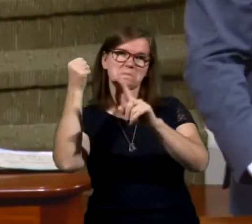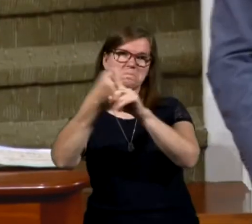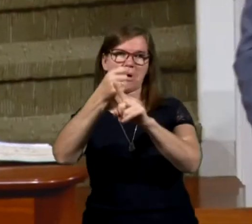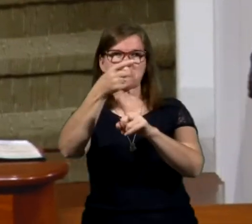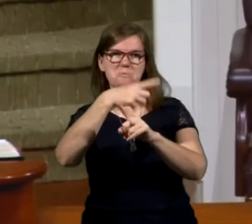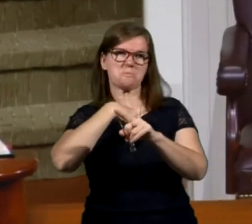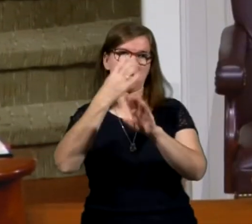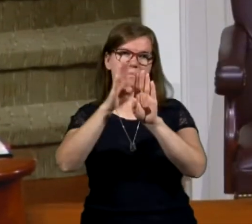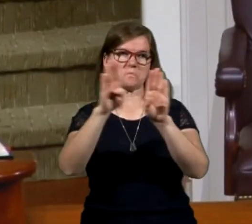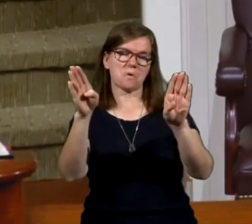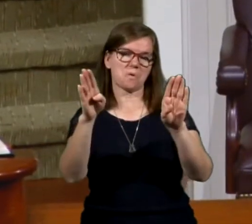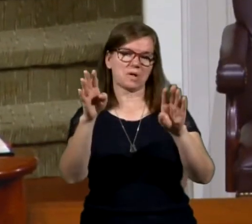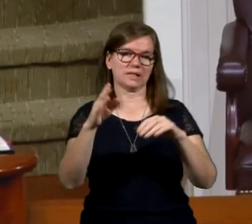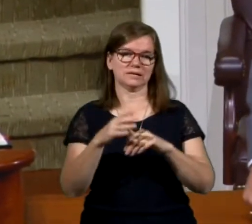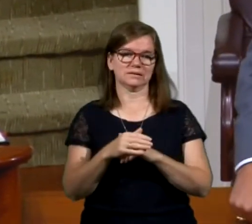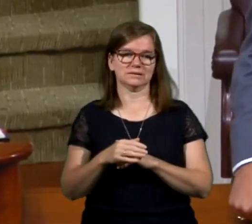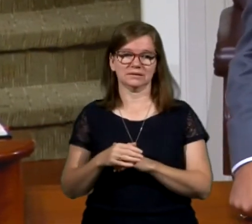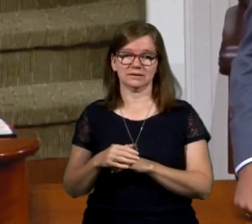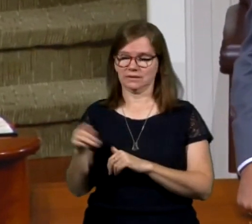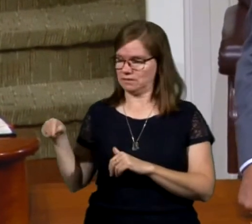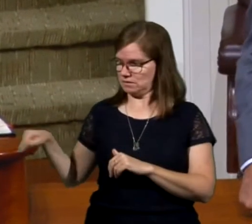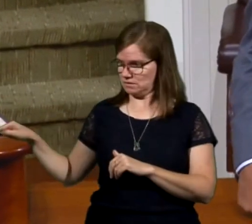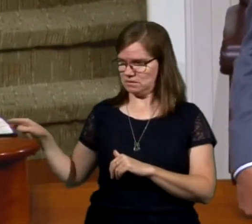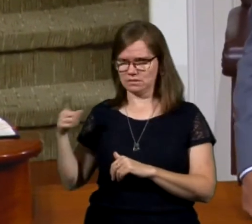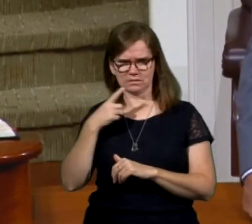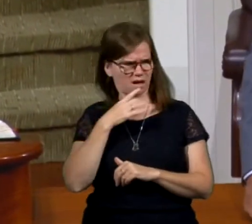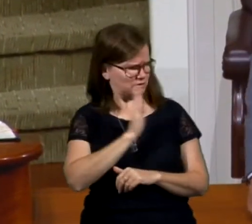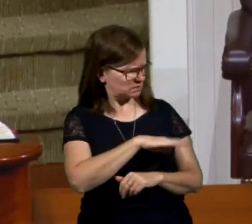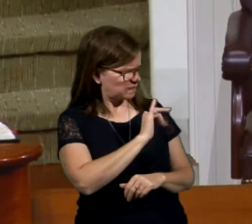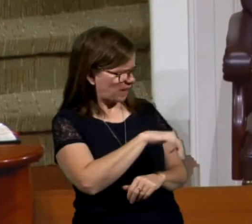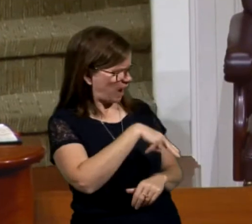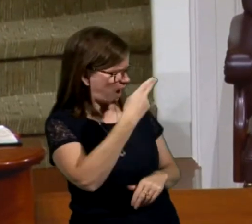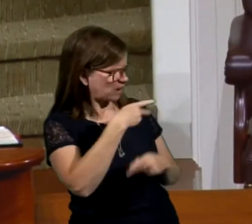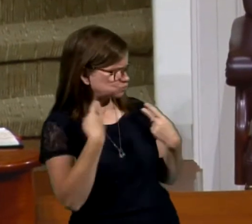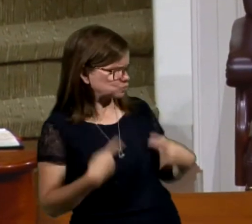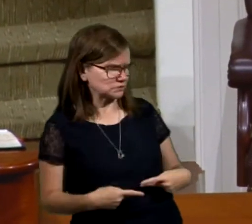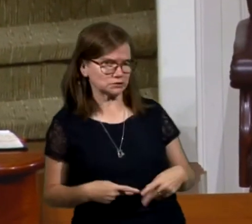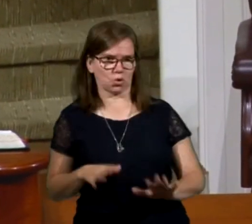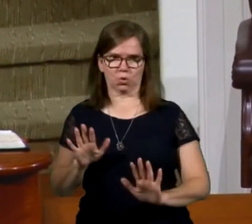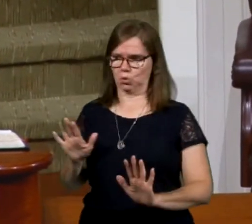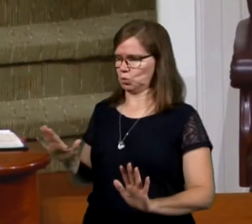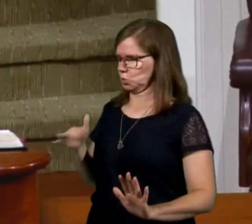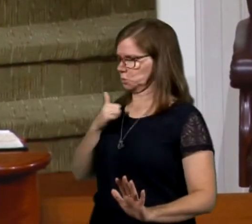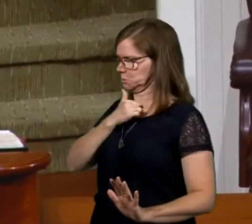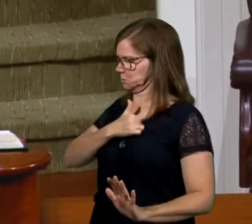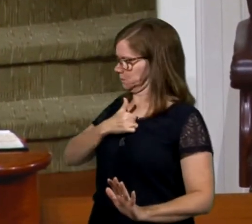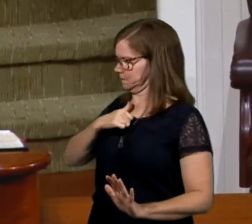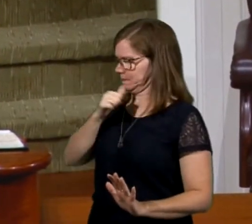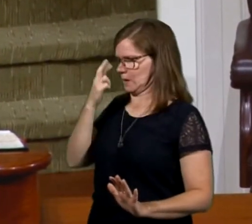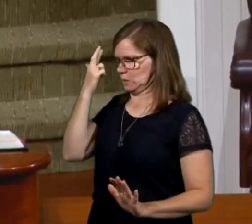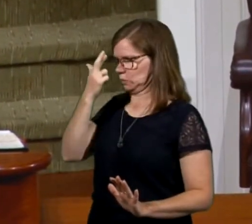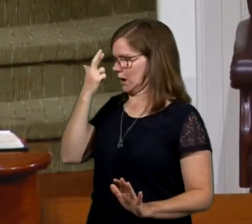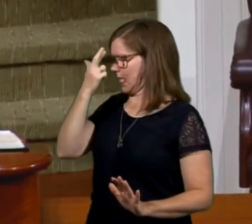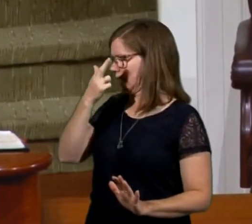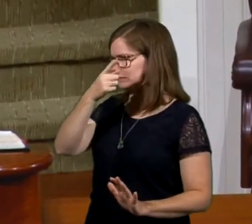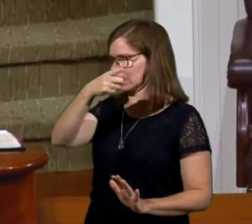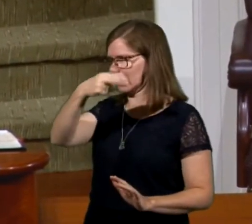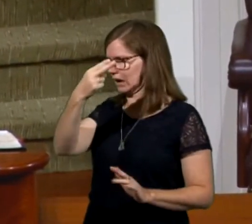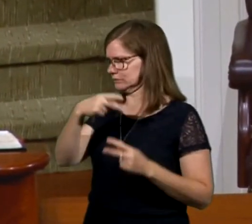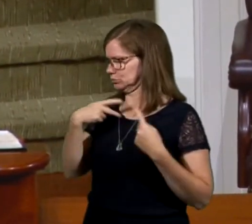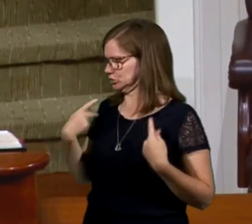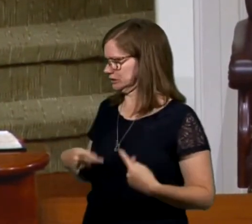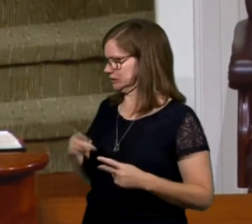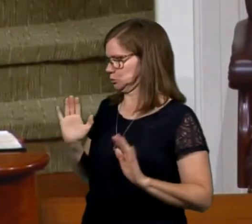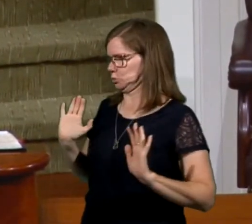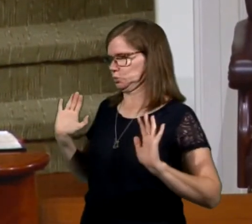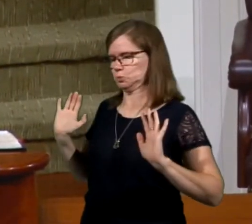whited wall. And he said, that's the high priest that said that. He goes, I didn't know that. I know I'm not supposed to speak against the high priest, the ruler of